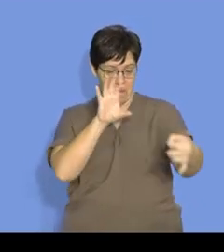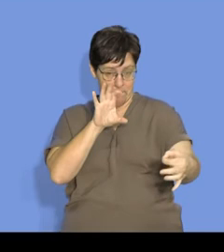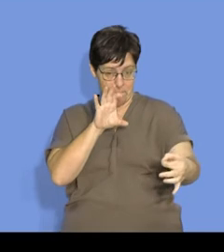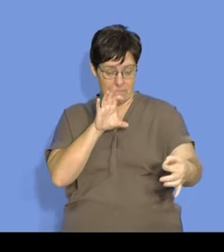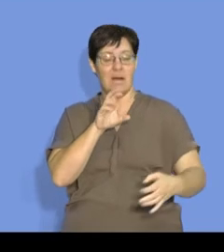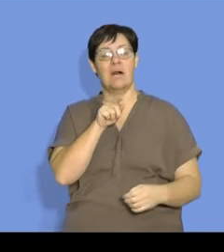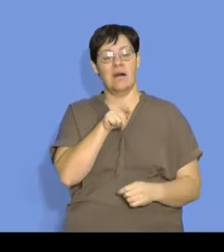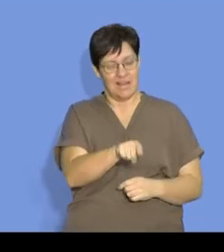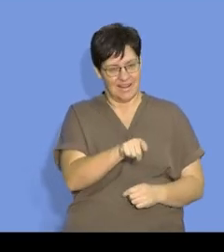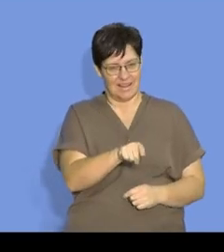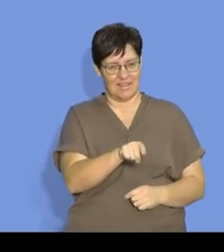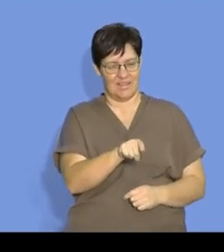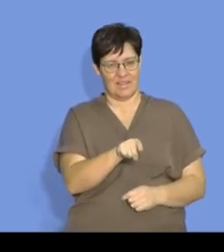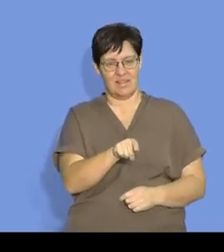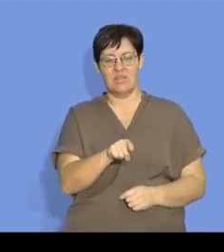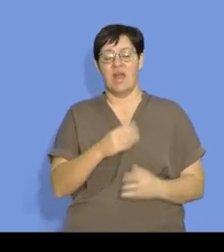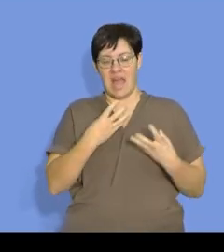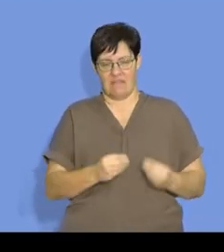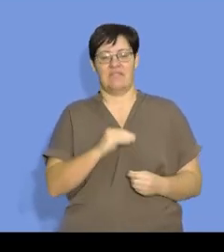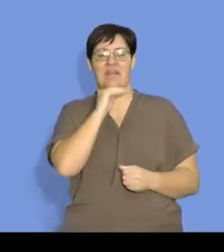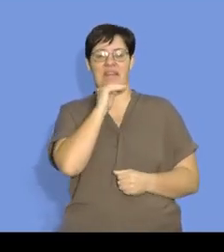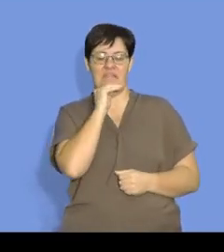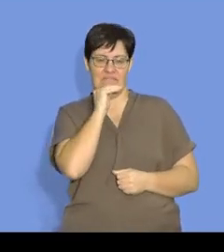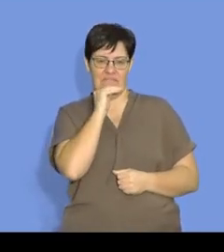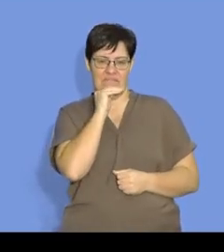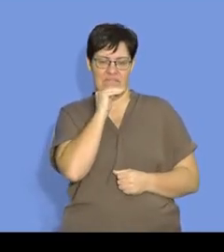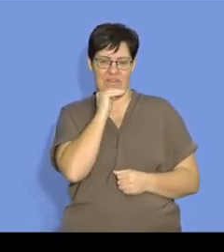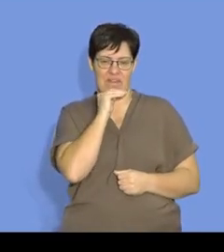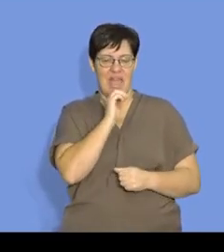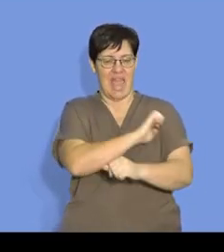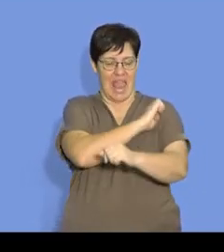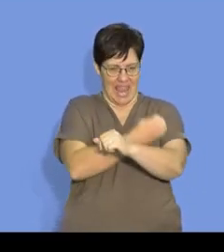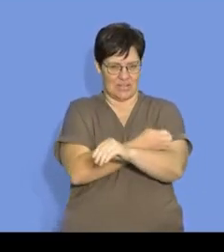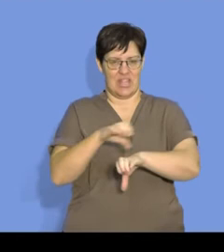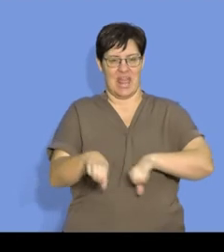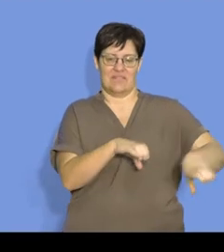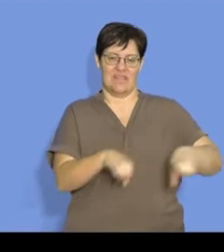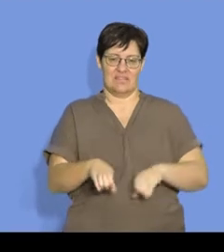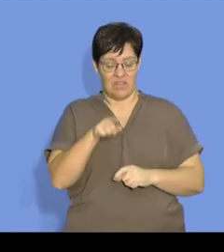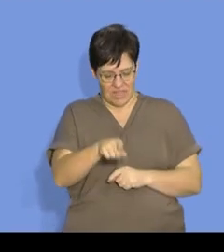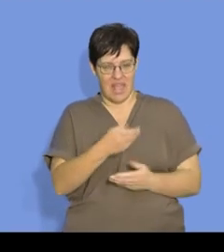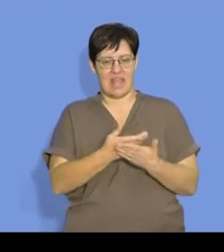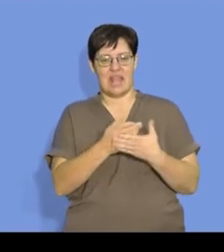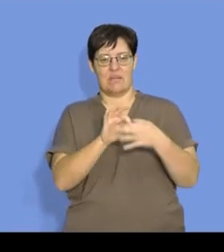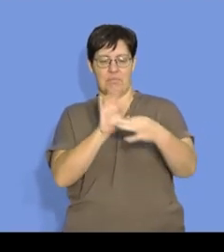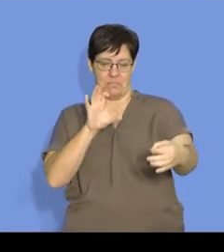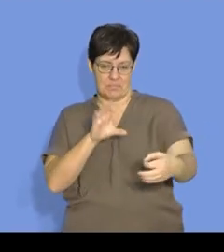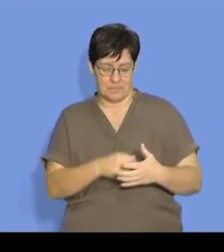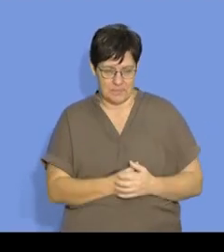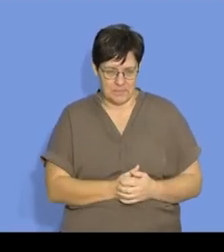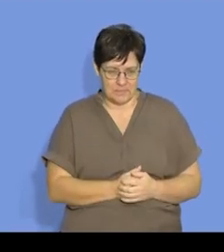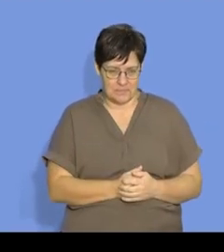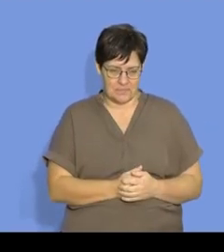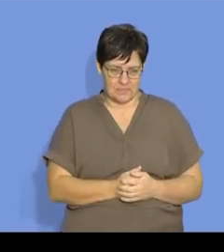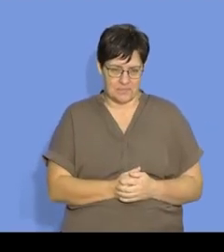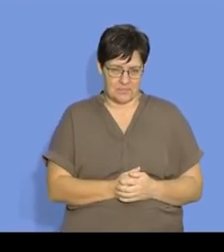are broken, it means that we have sufficient activation energy for those bonds to be broken.